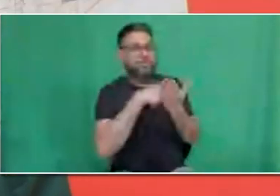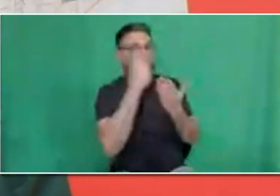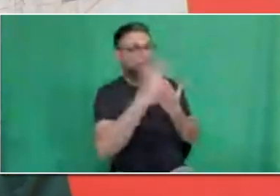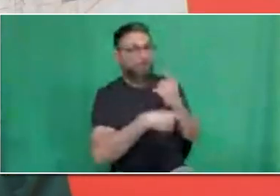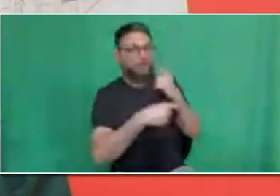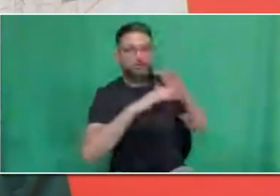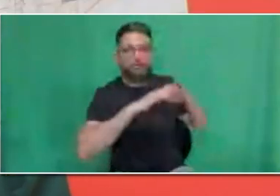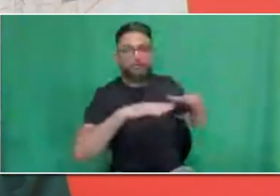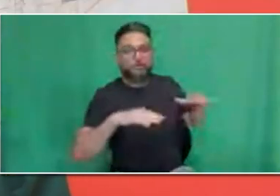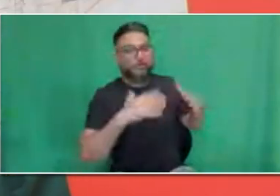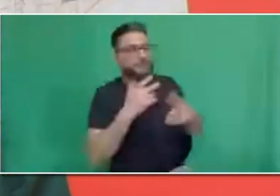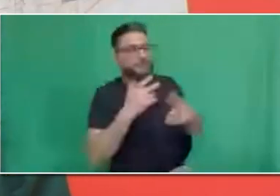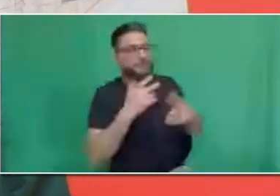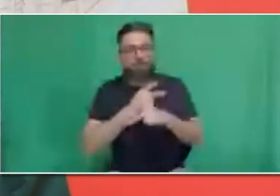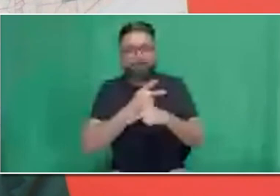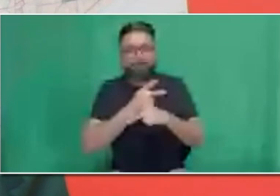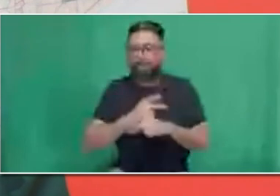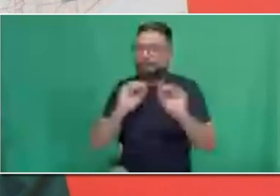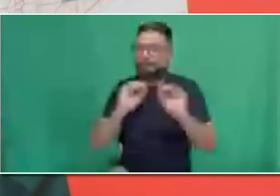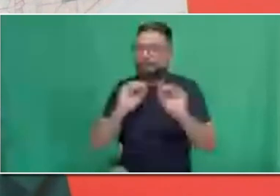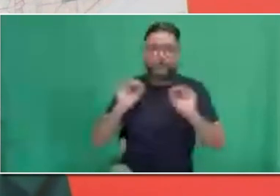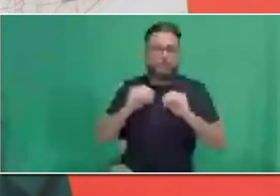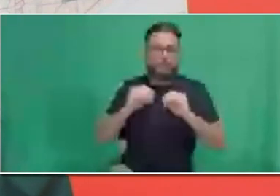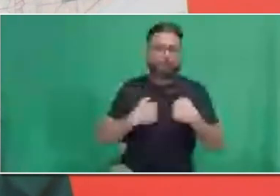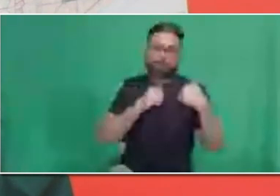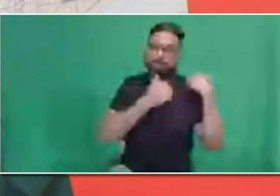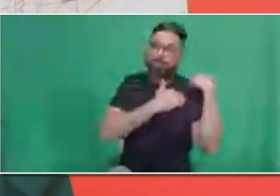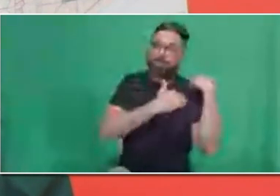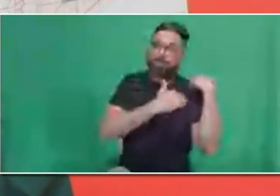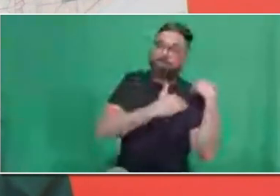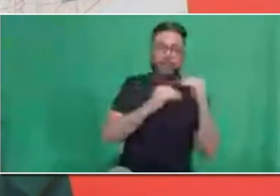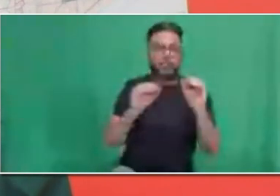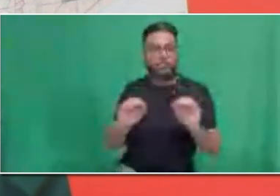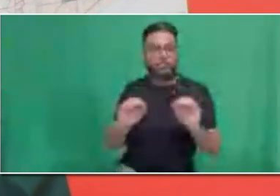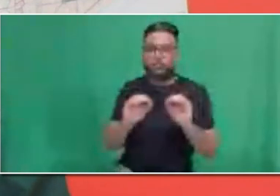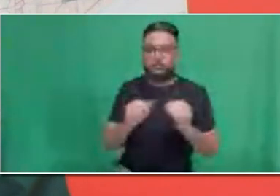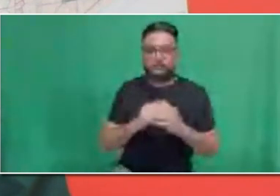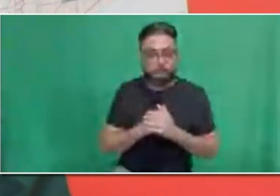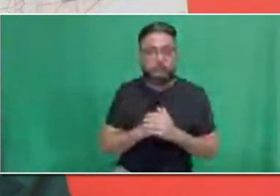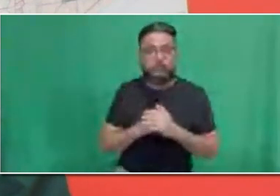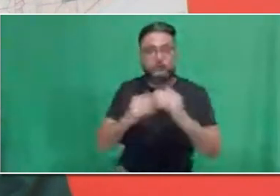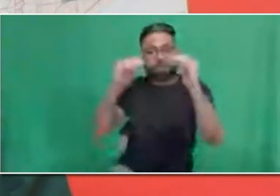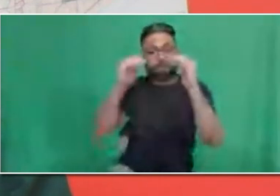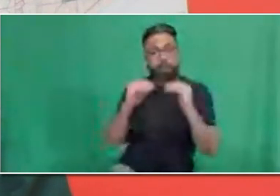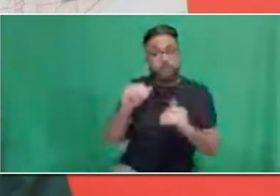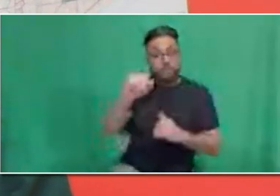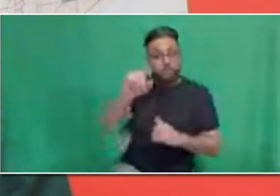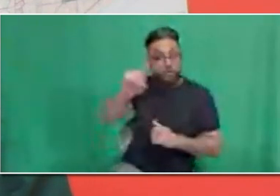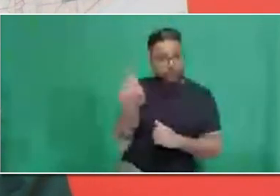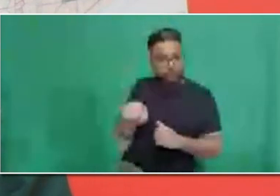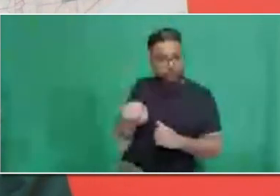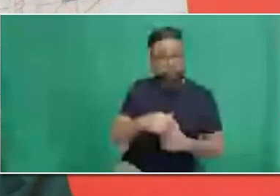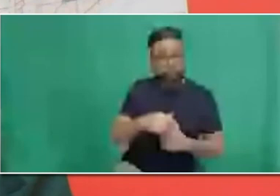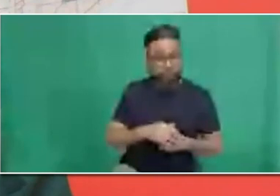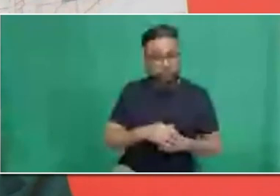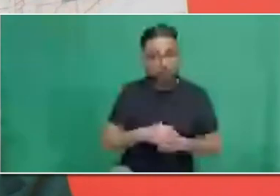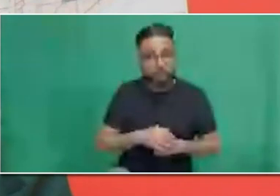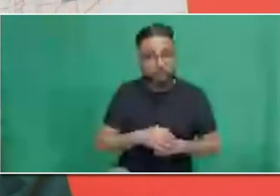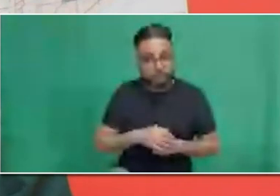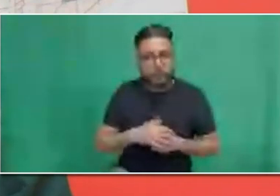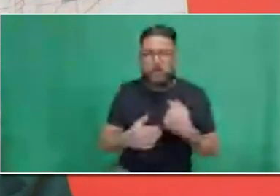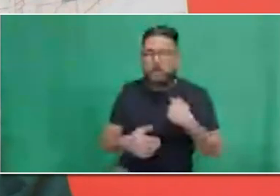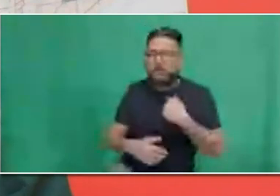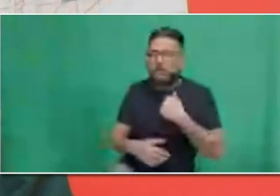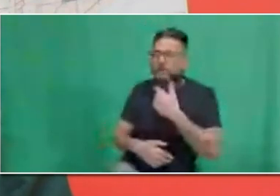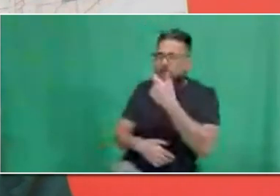So, the next question. I am interested in these positions, but I am currently a student and would prefer a student position until